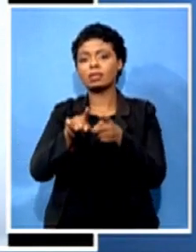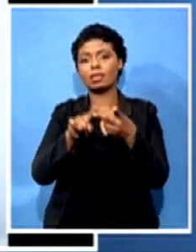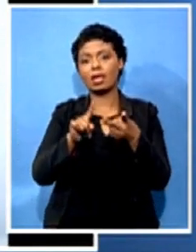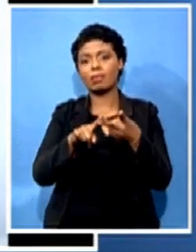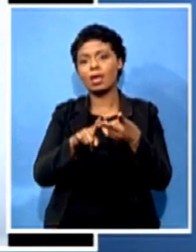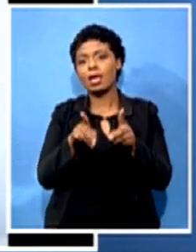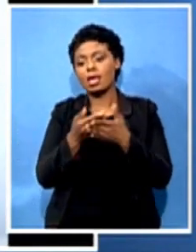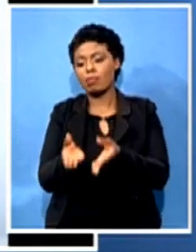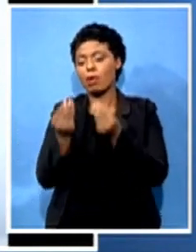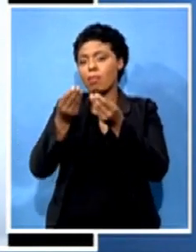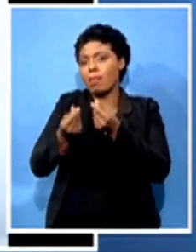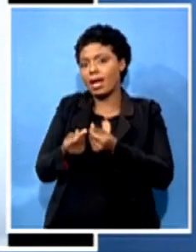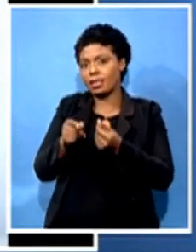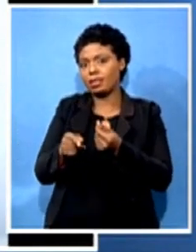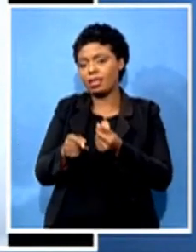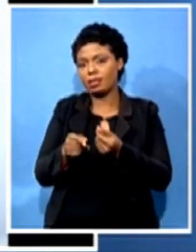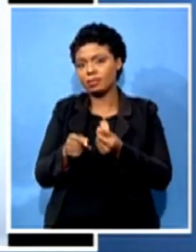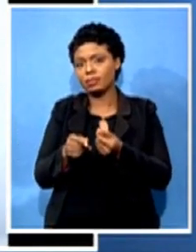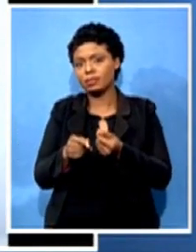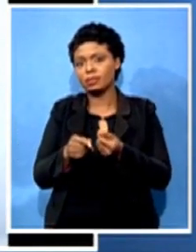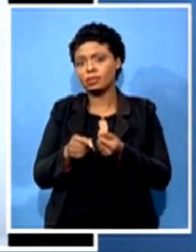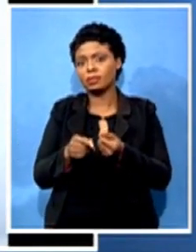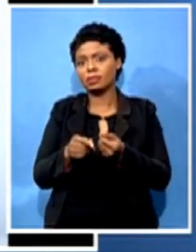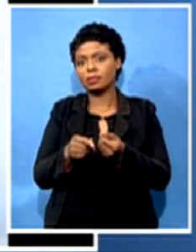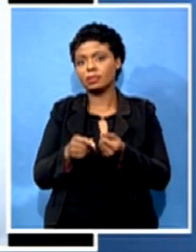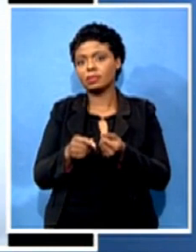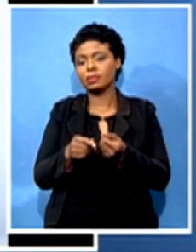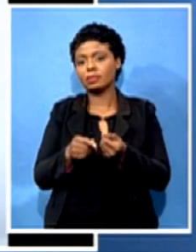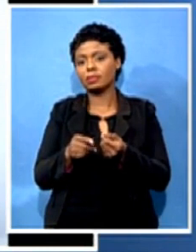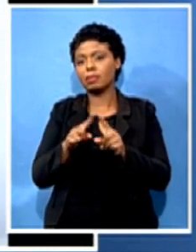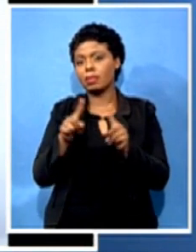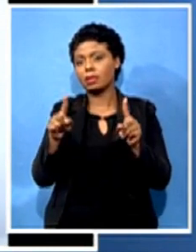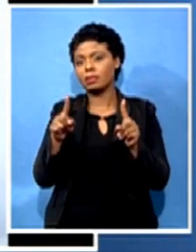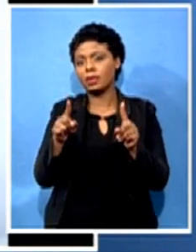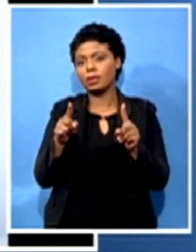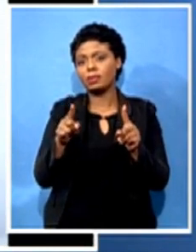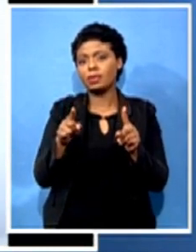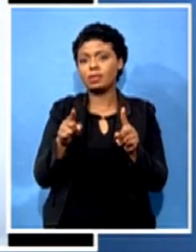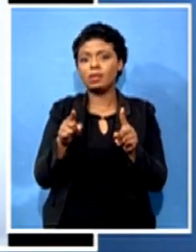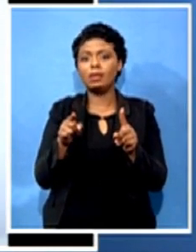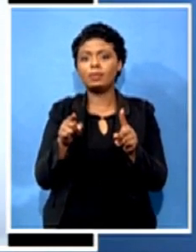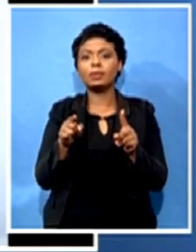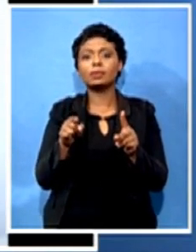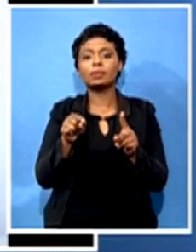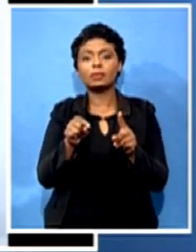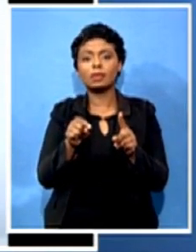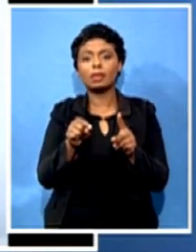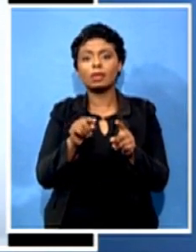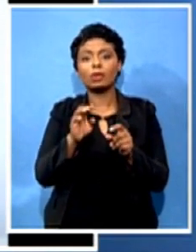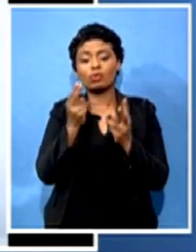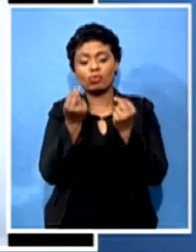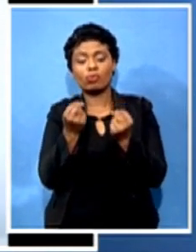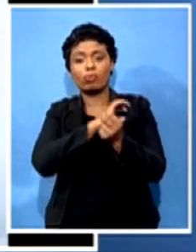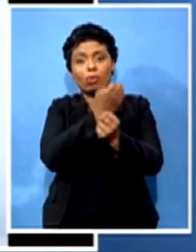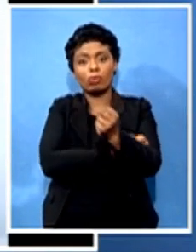But unfortunately, you know, some of, you know, the delays in auctioning the next renewable energy program, or signing the power purchase agreements